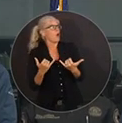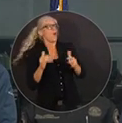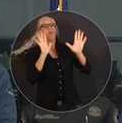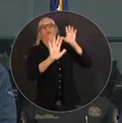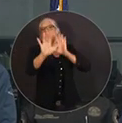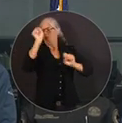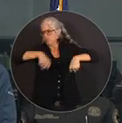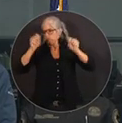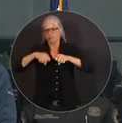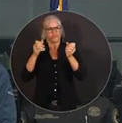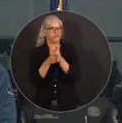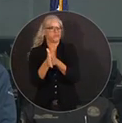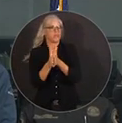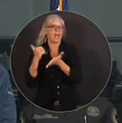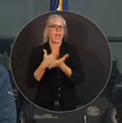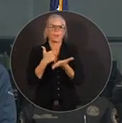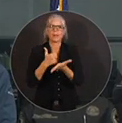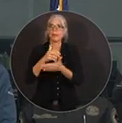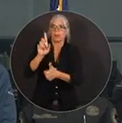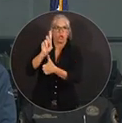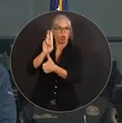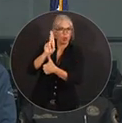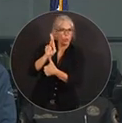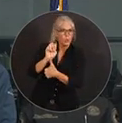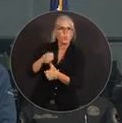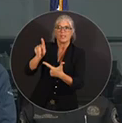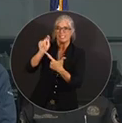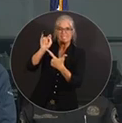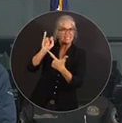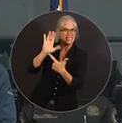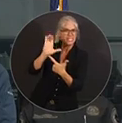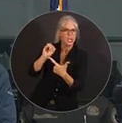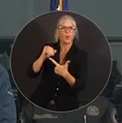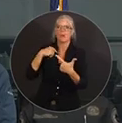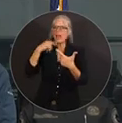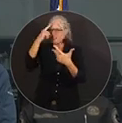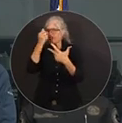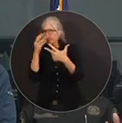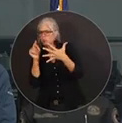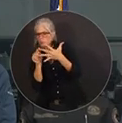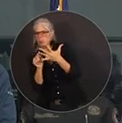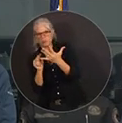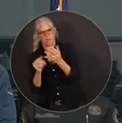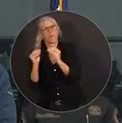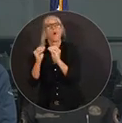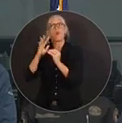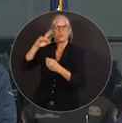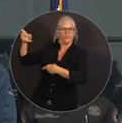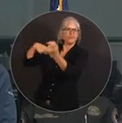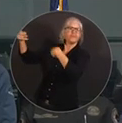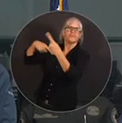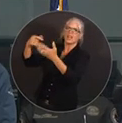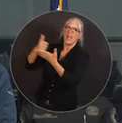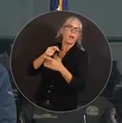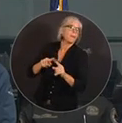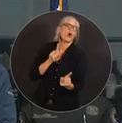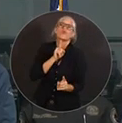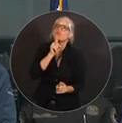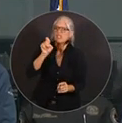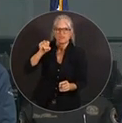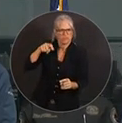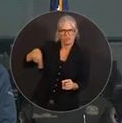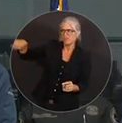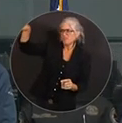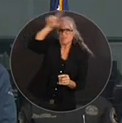people. Duke, I know TECO has some. I think they're probably going to do some more as well. But everybody is coming together to do what they can